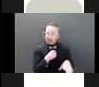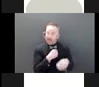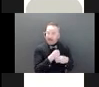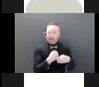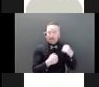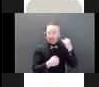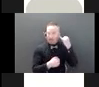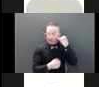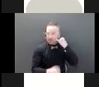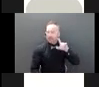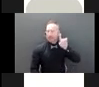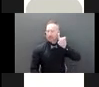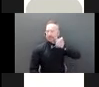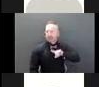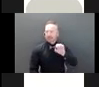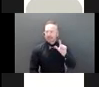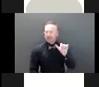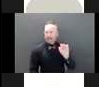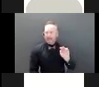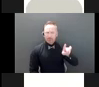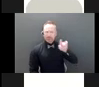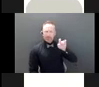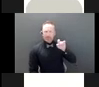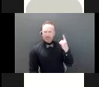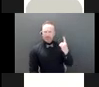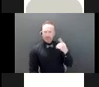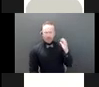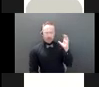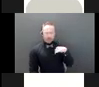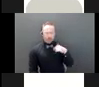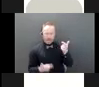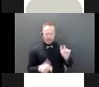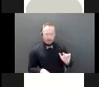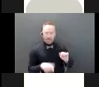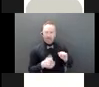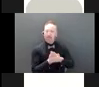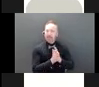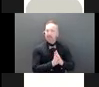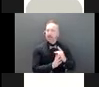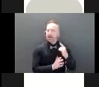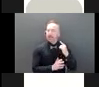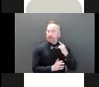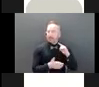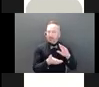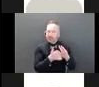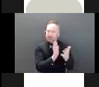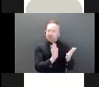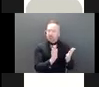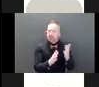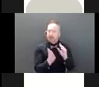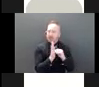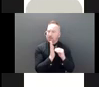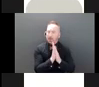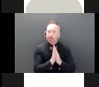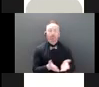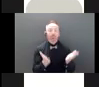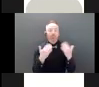something strange happens. And if you become a victim that you could put that on there as well. If you're looking for some legal services